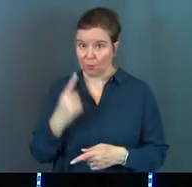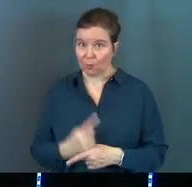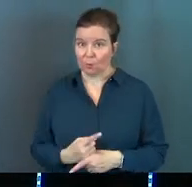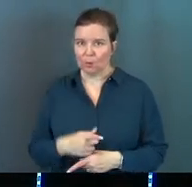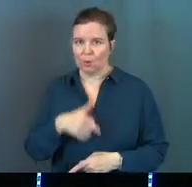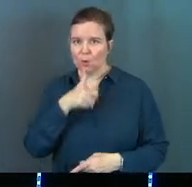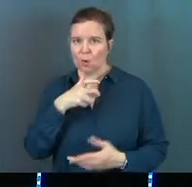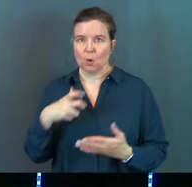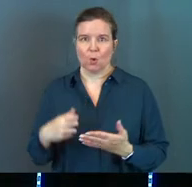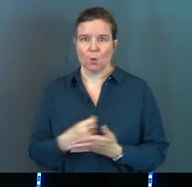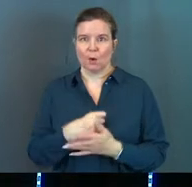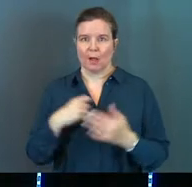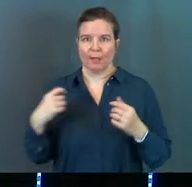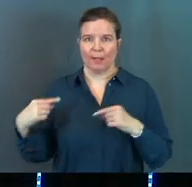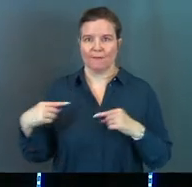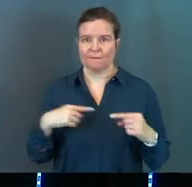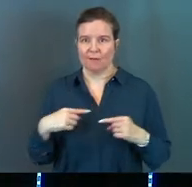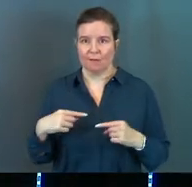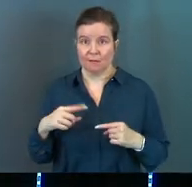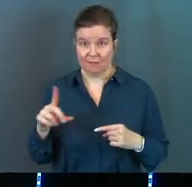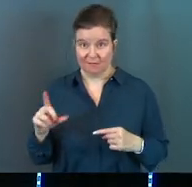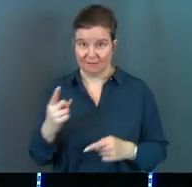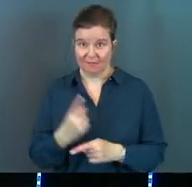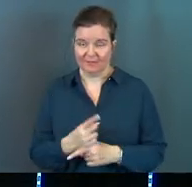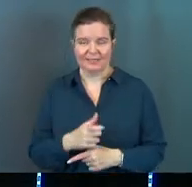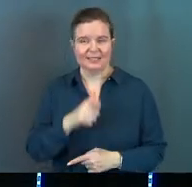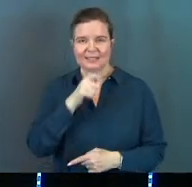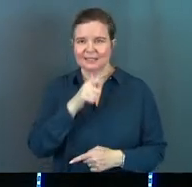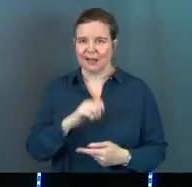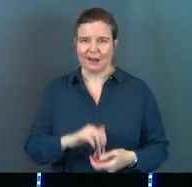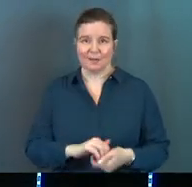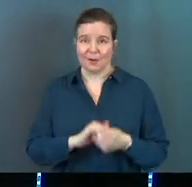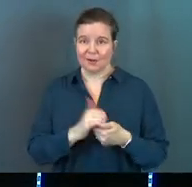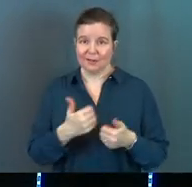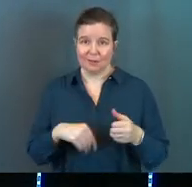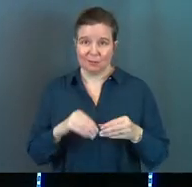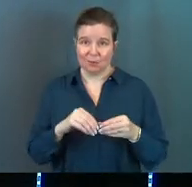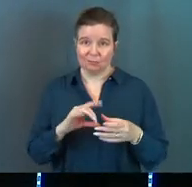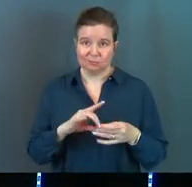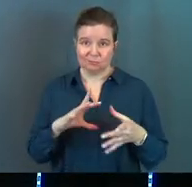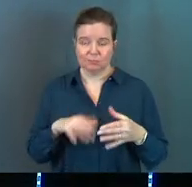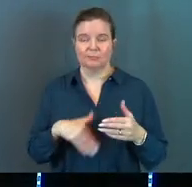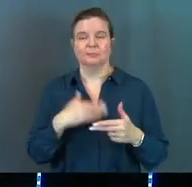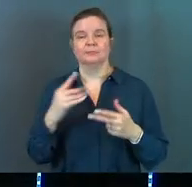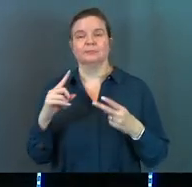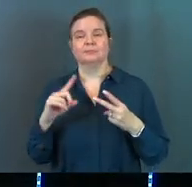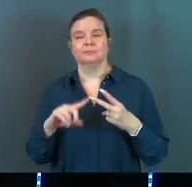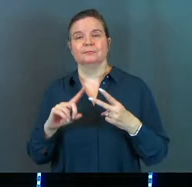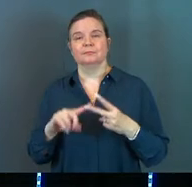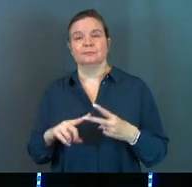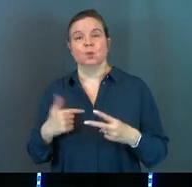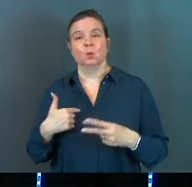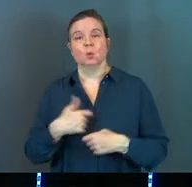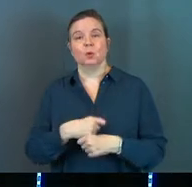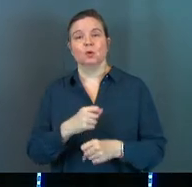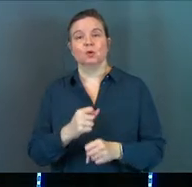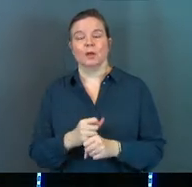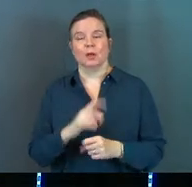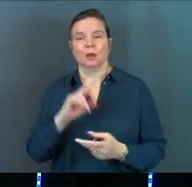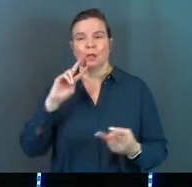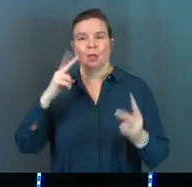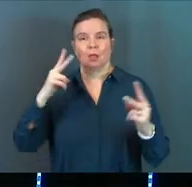doesn't it? Who won that fight? It's not a partnership. The next thing that happens is we create